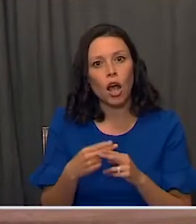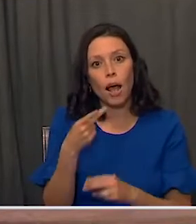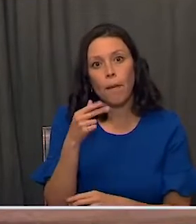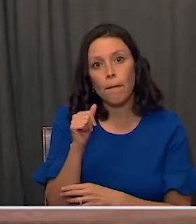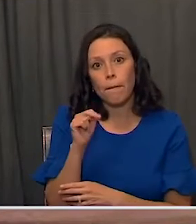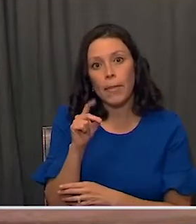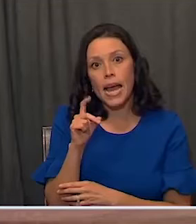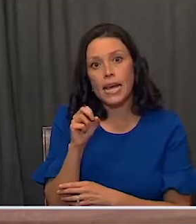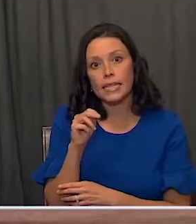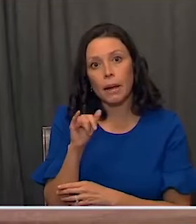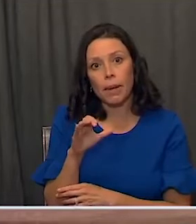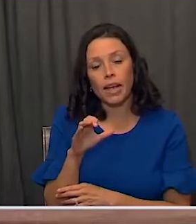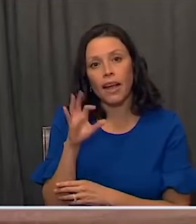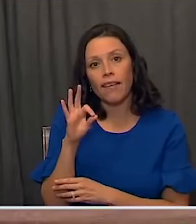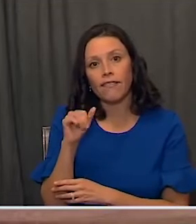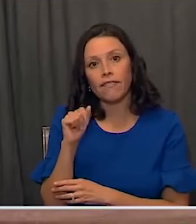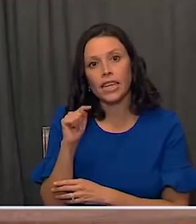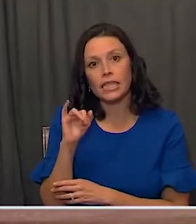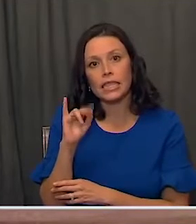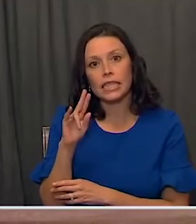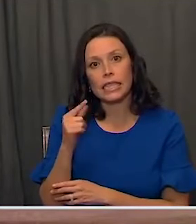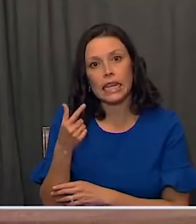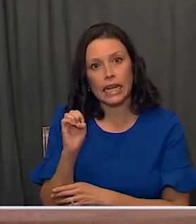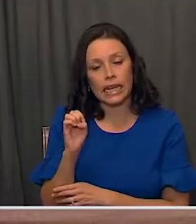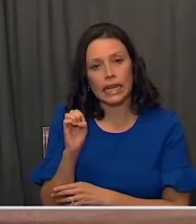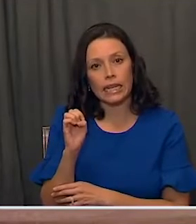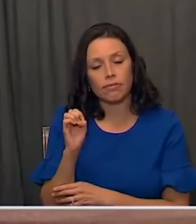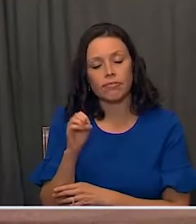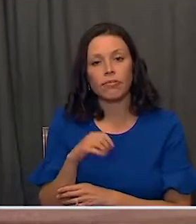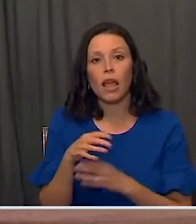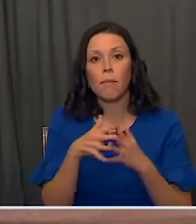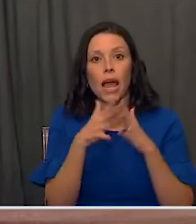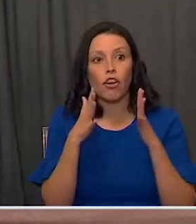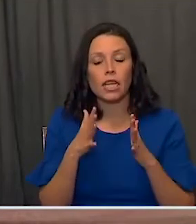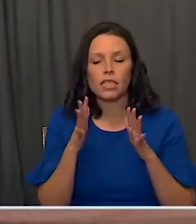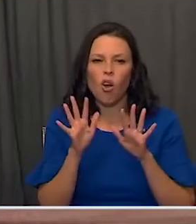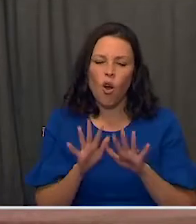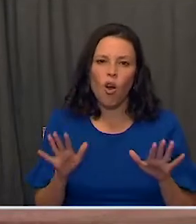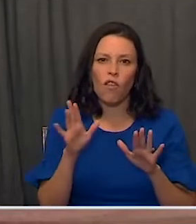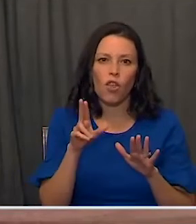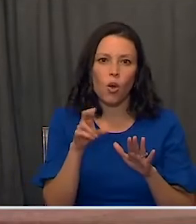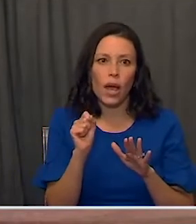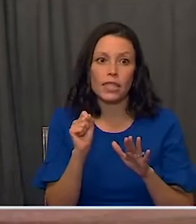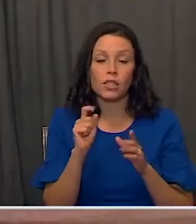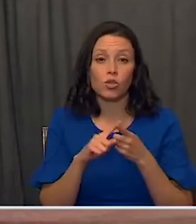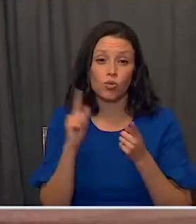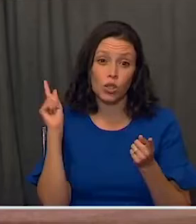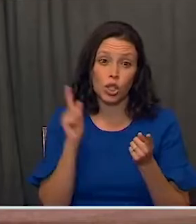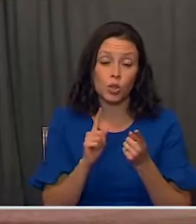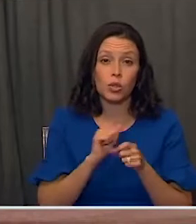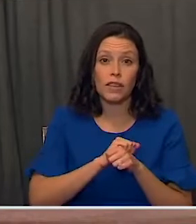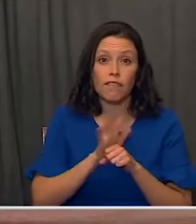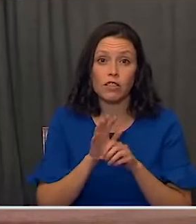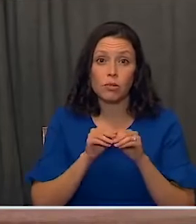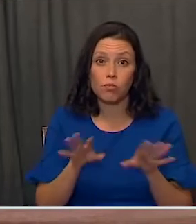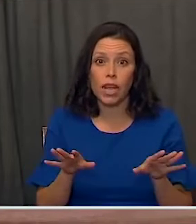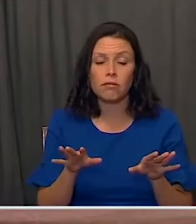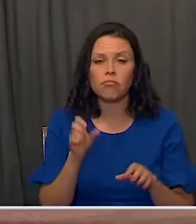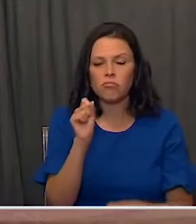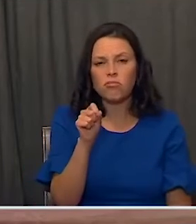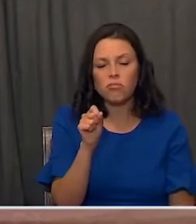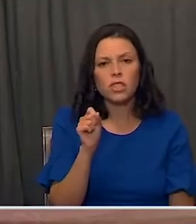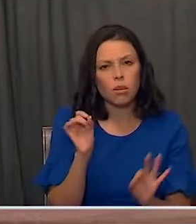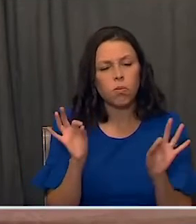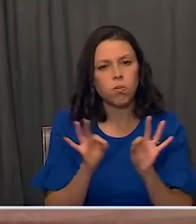pandemic fatigue. The engagement of Americans all over the country and slowing the spread of the virus is a strategy I think we should all